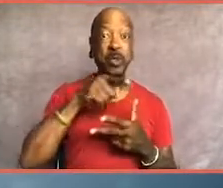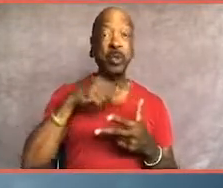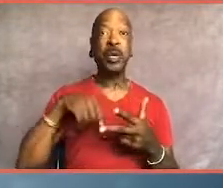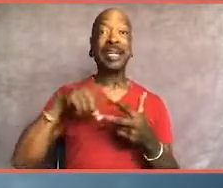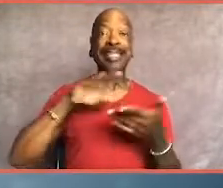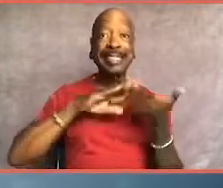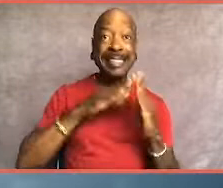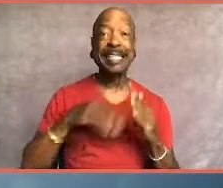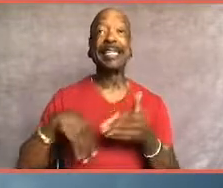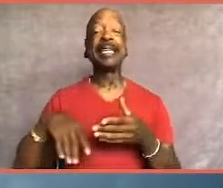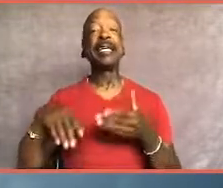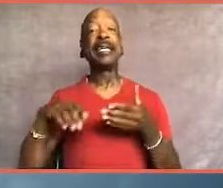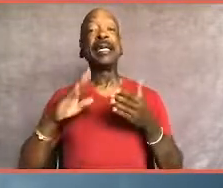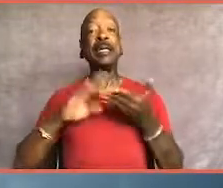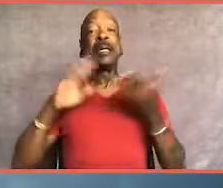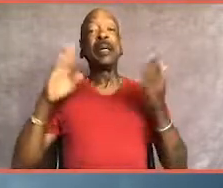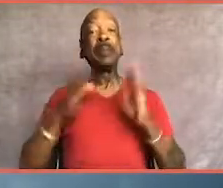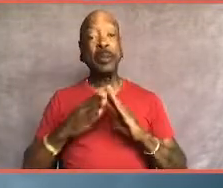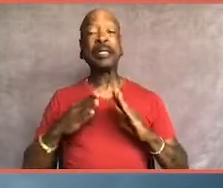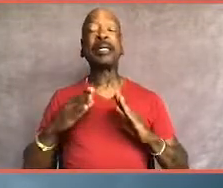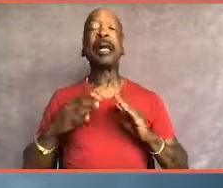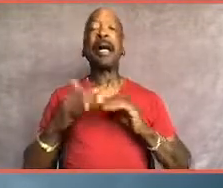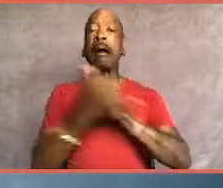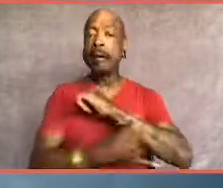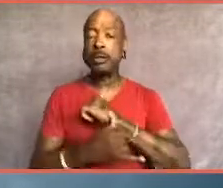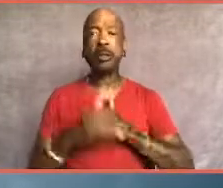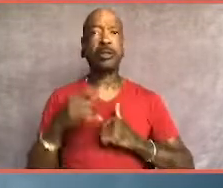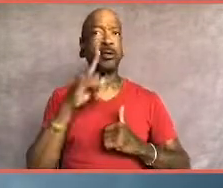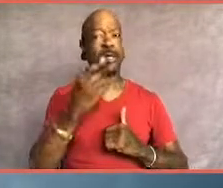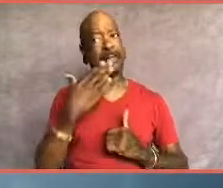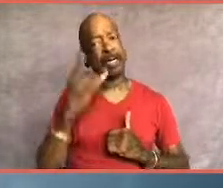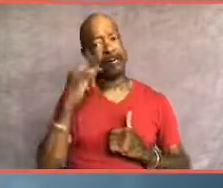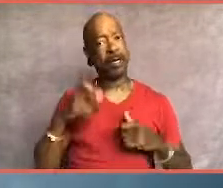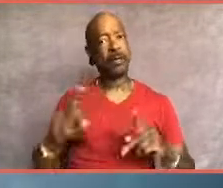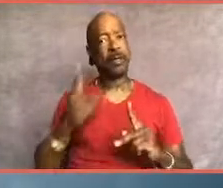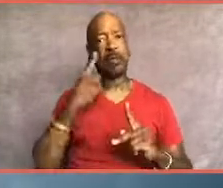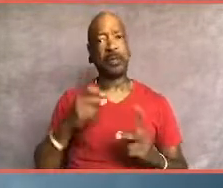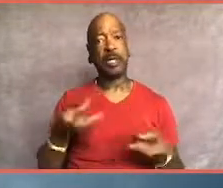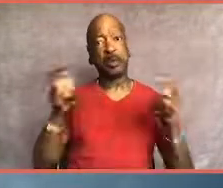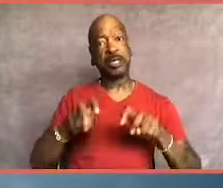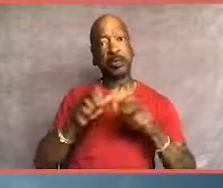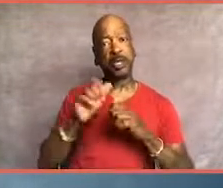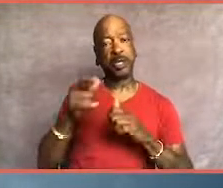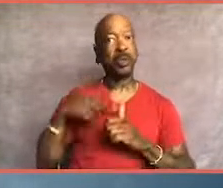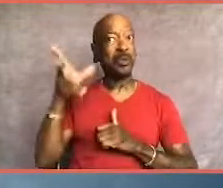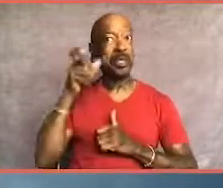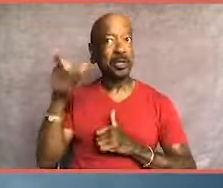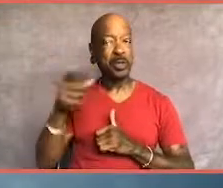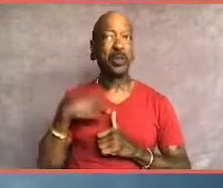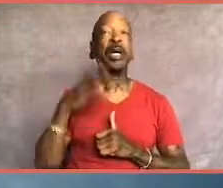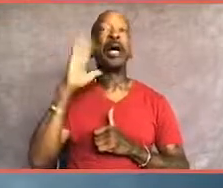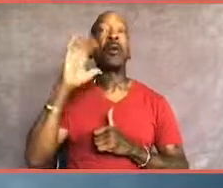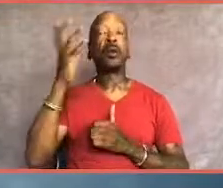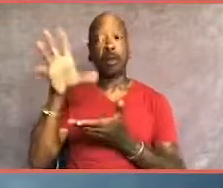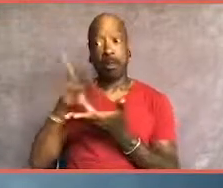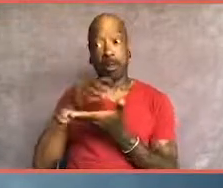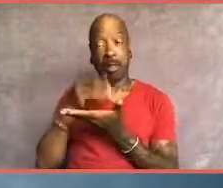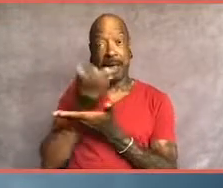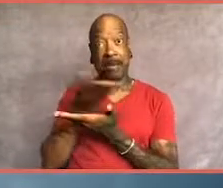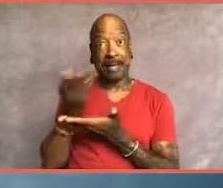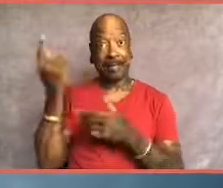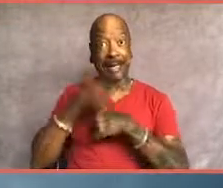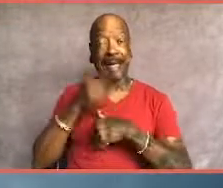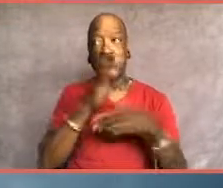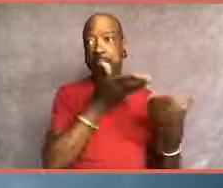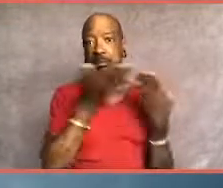appreciate you giving me an opportunity to sit and listen to what you've had to say. And it certainly will help inform the